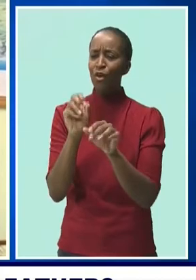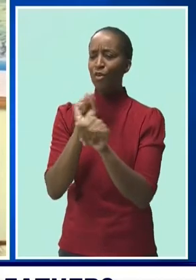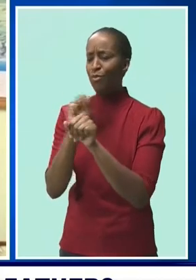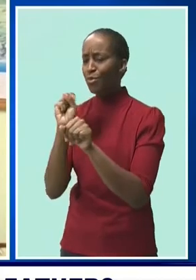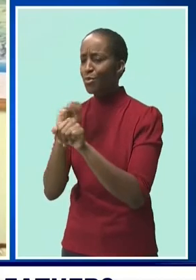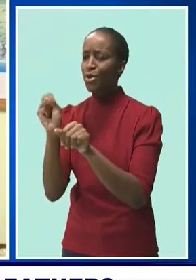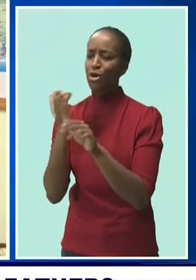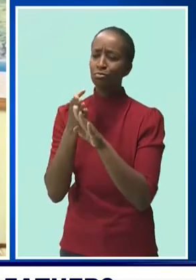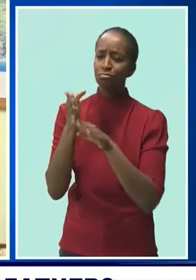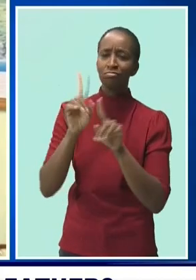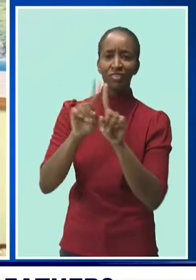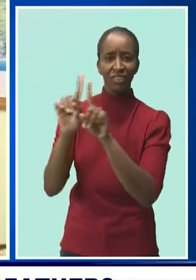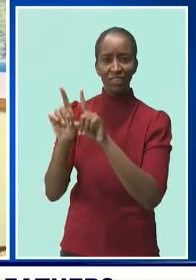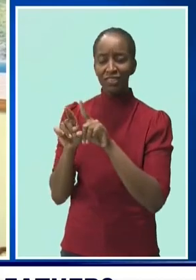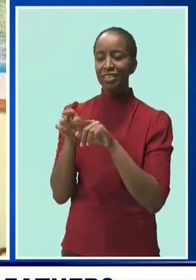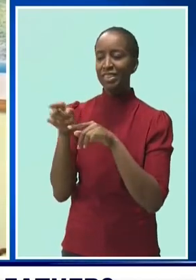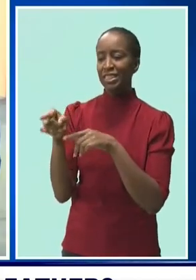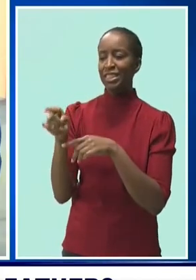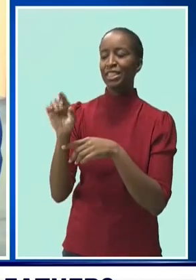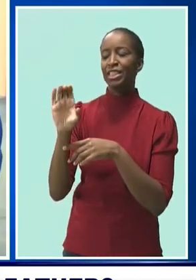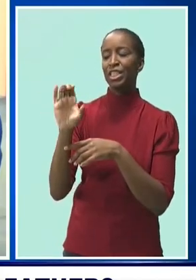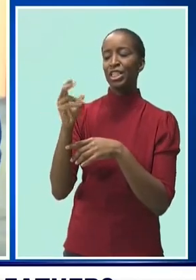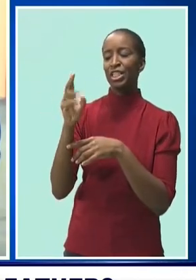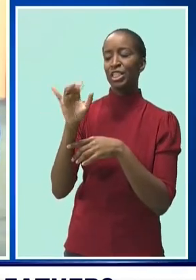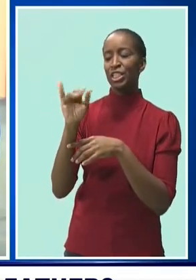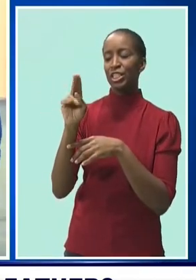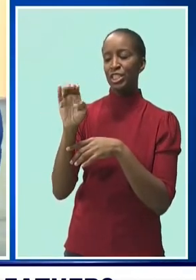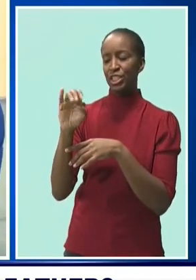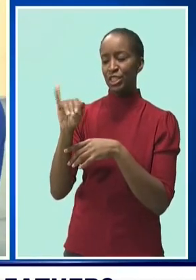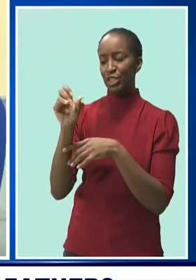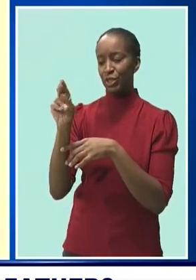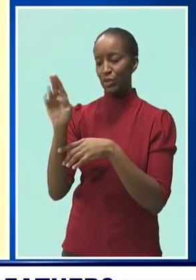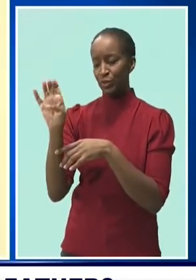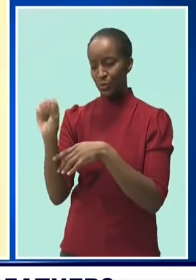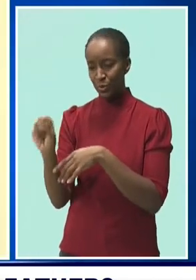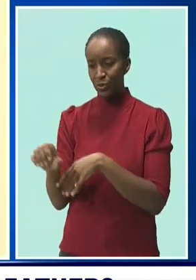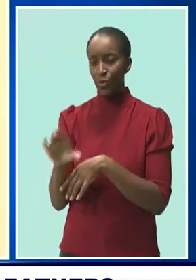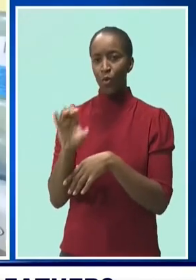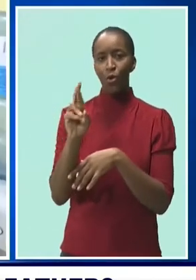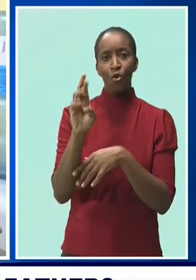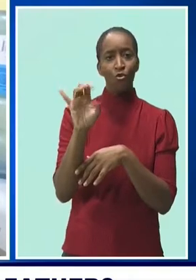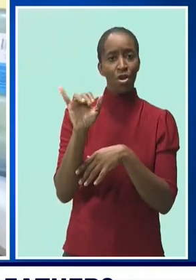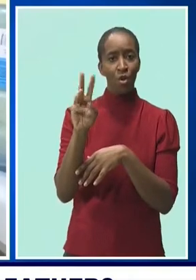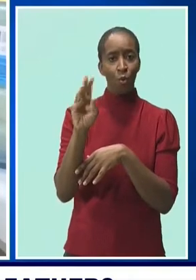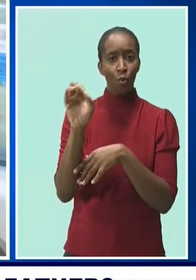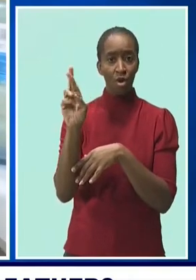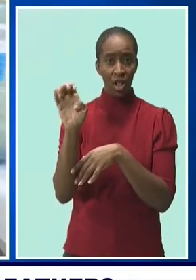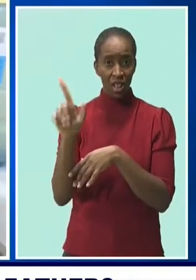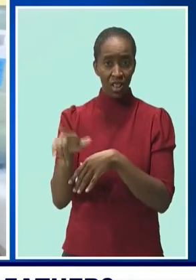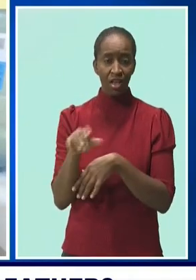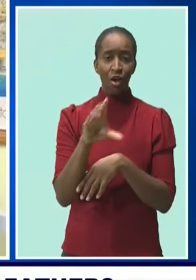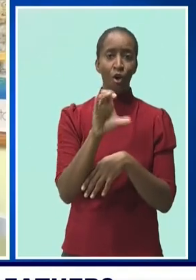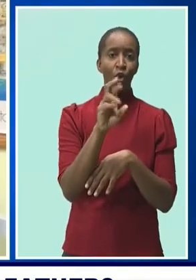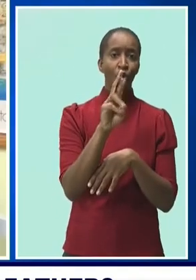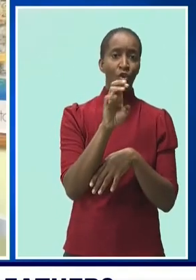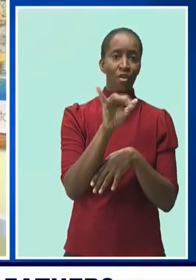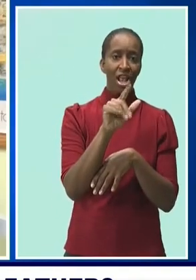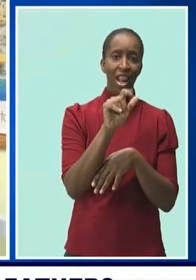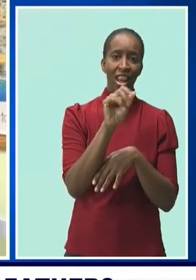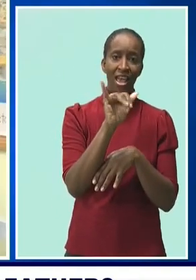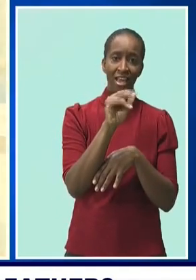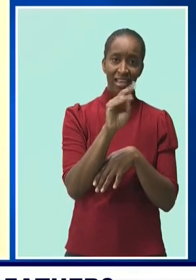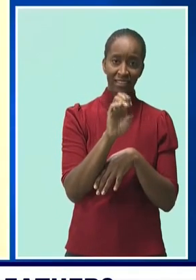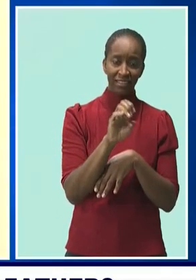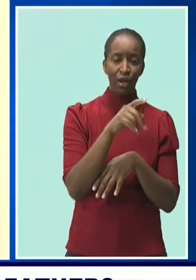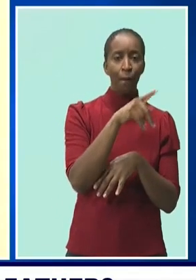They are CBC's Shane Jones, Corey Worrell, Corey Lane, Patrick Ford and Richard